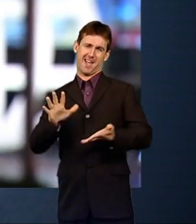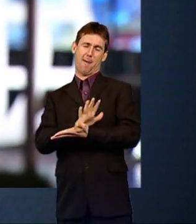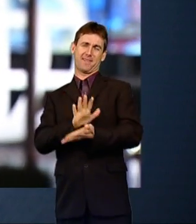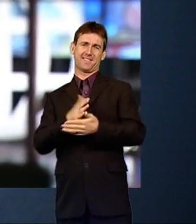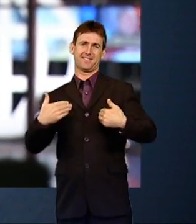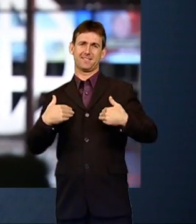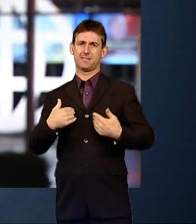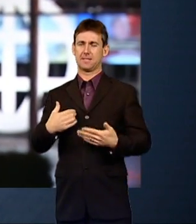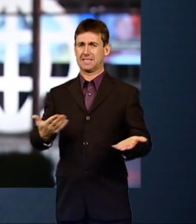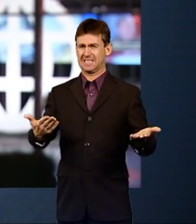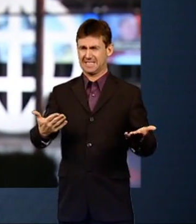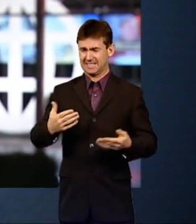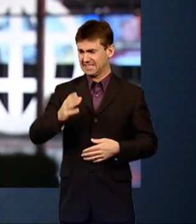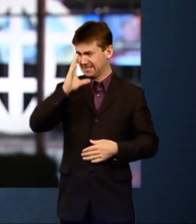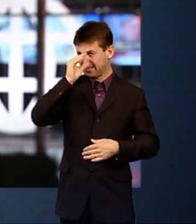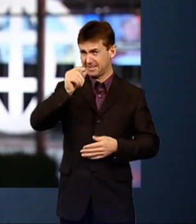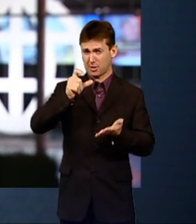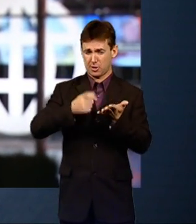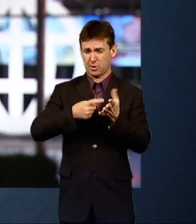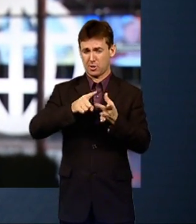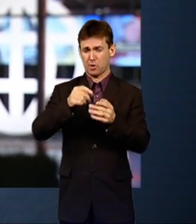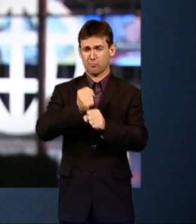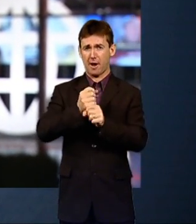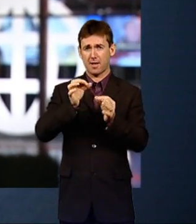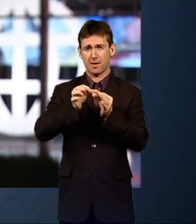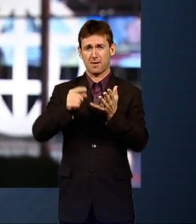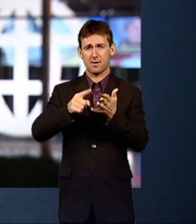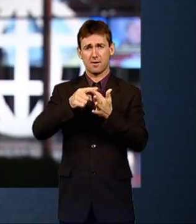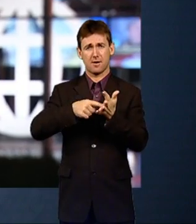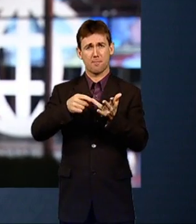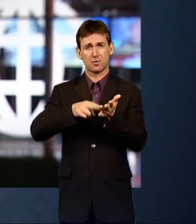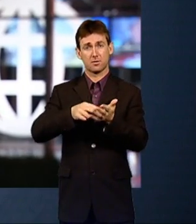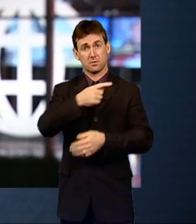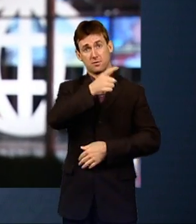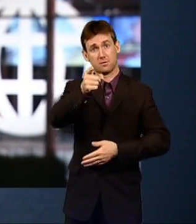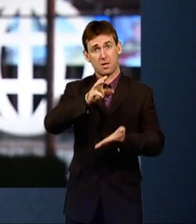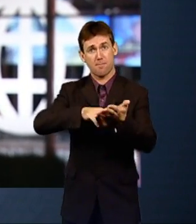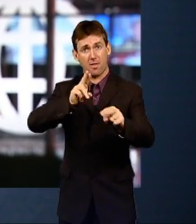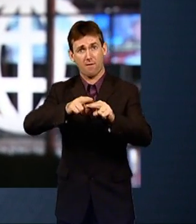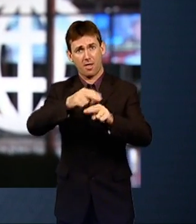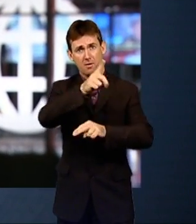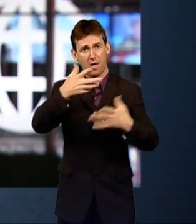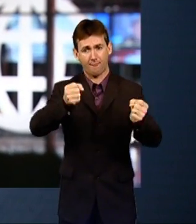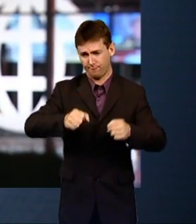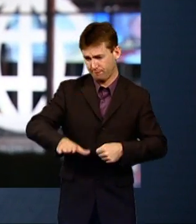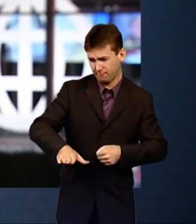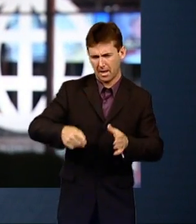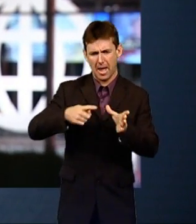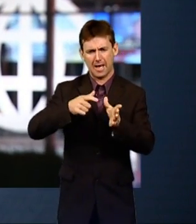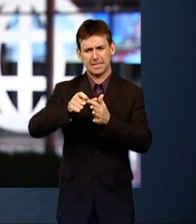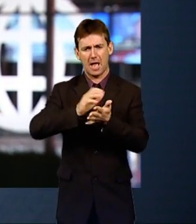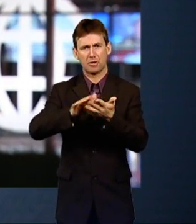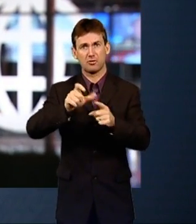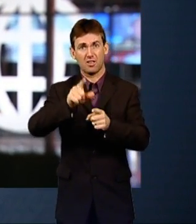Craig Buxton ending that report by Shelley Joffrey. And if you are the parent of an ADHD child, please don't take any